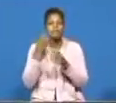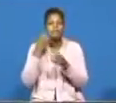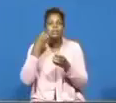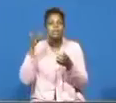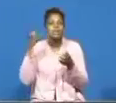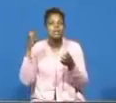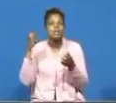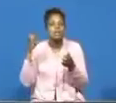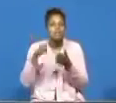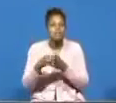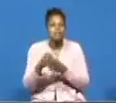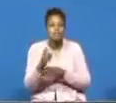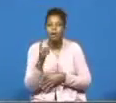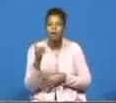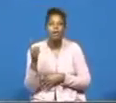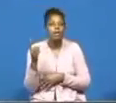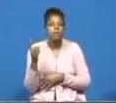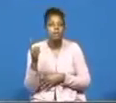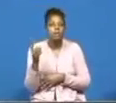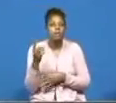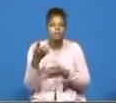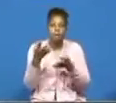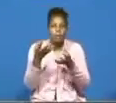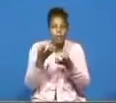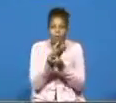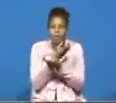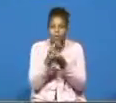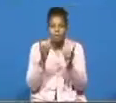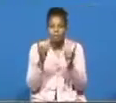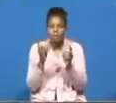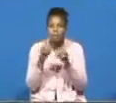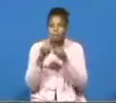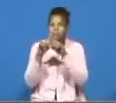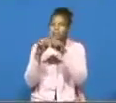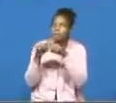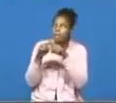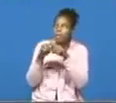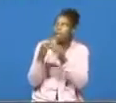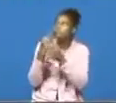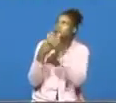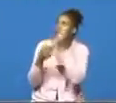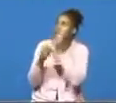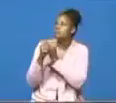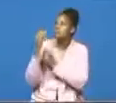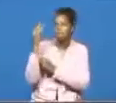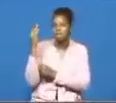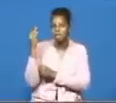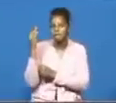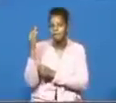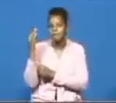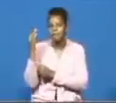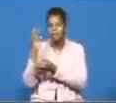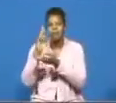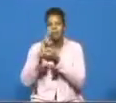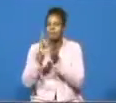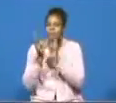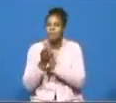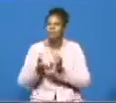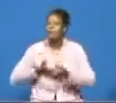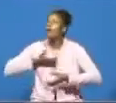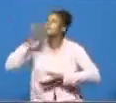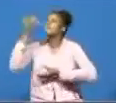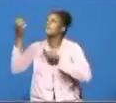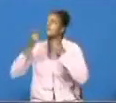that jesus gives just look upon him tonight trust in him tonight repent of your sin